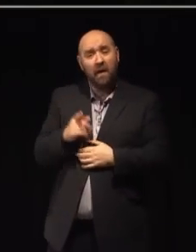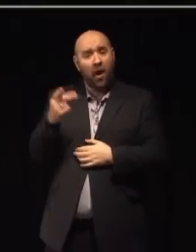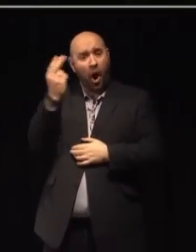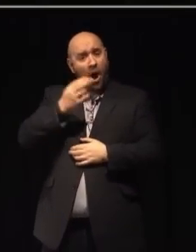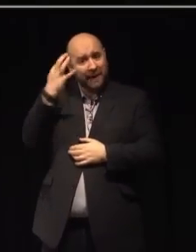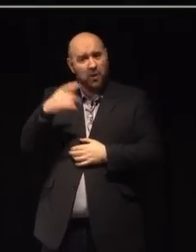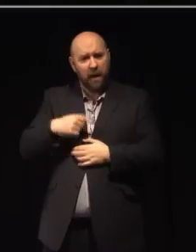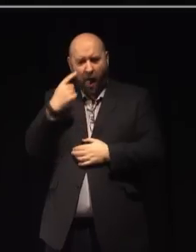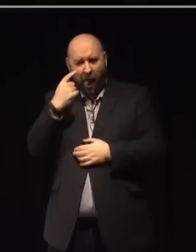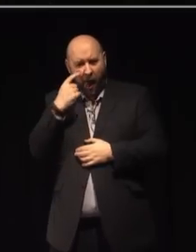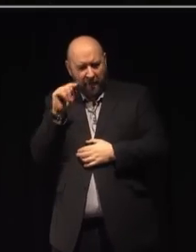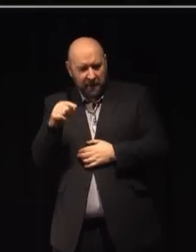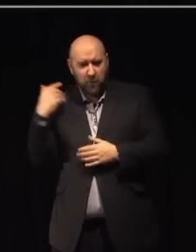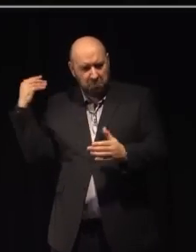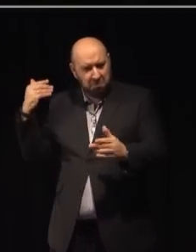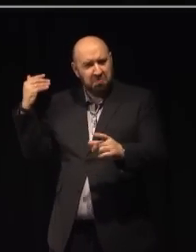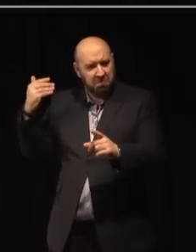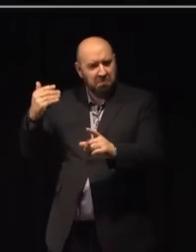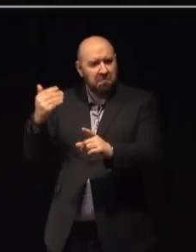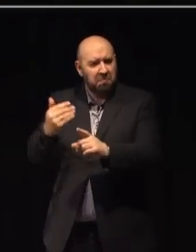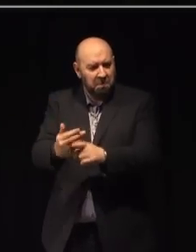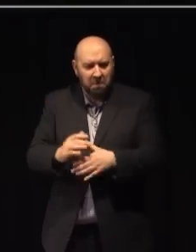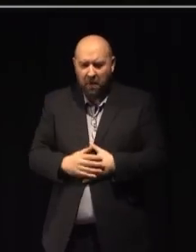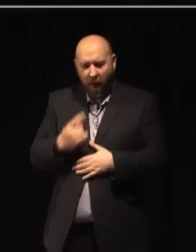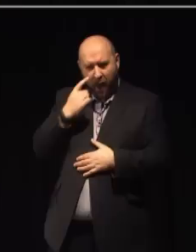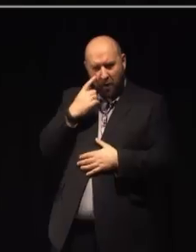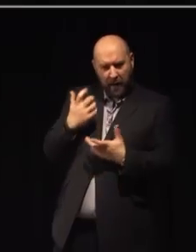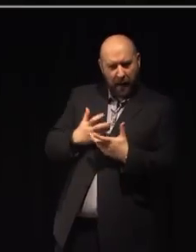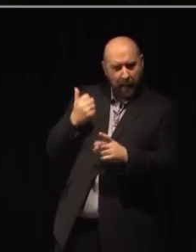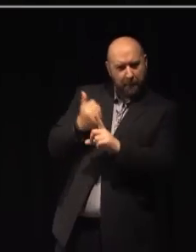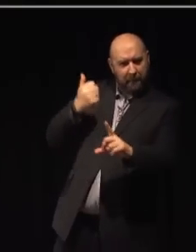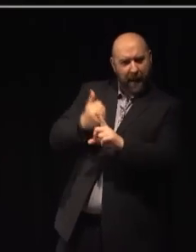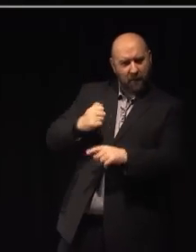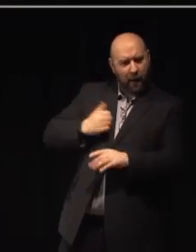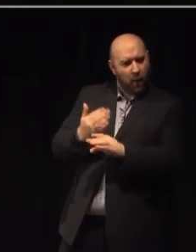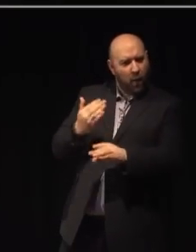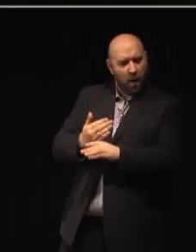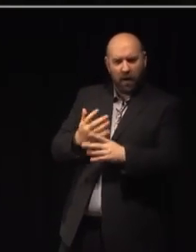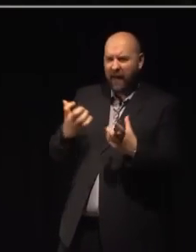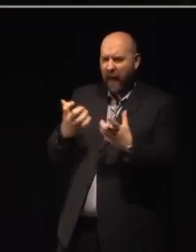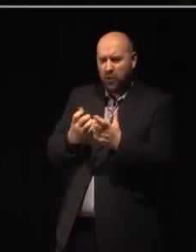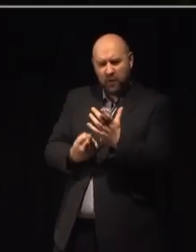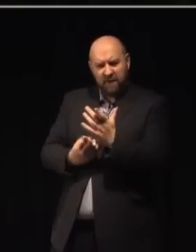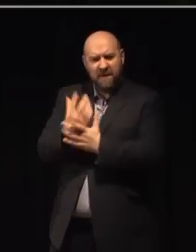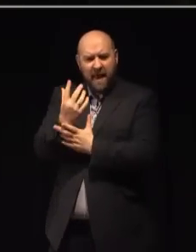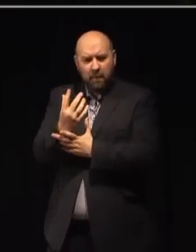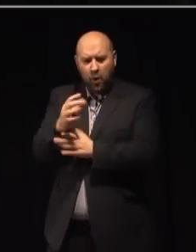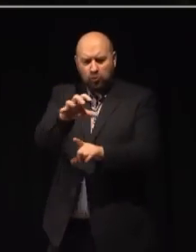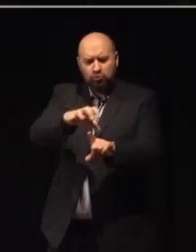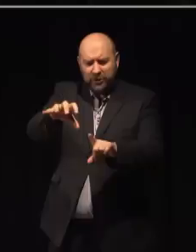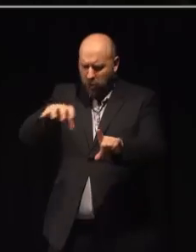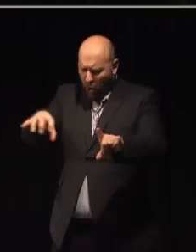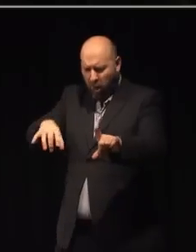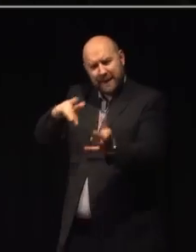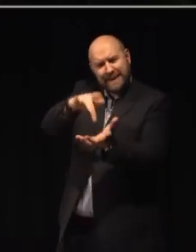has been looking at for some time. We've been looking at the impact of our work and how best to develop regional centres that can contribute